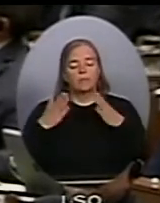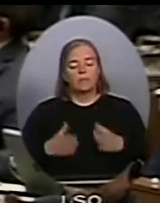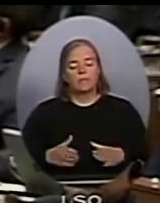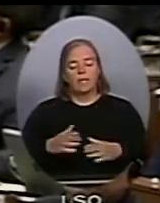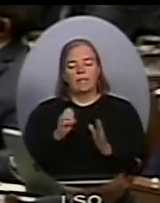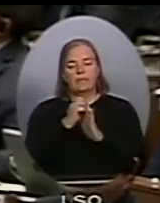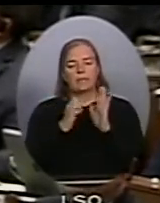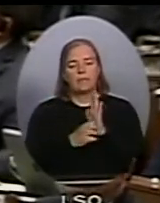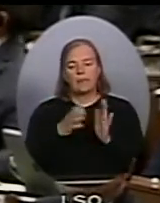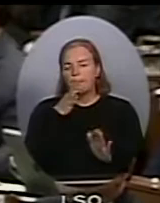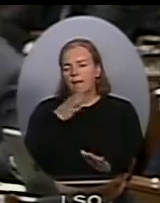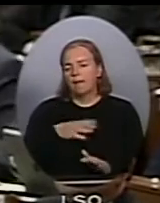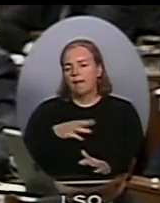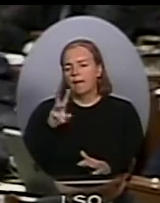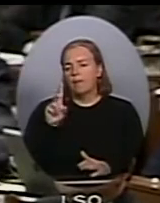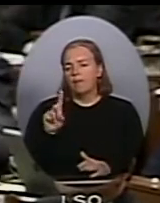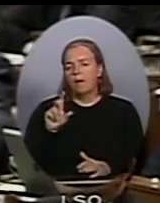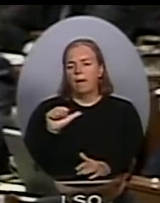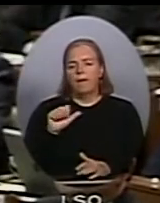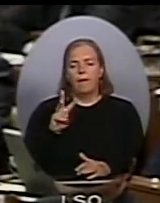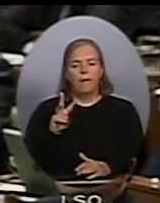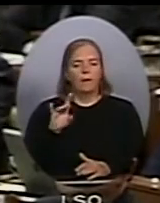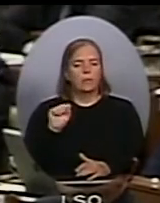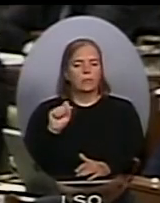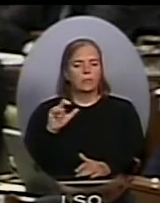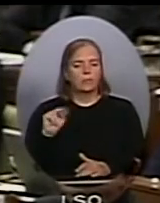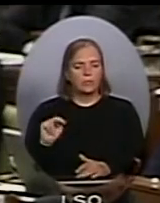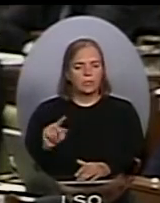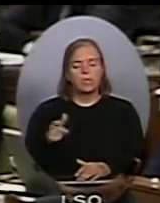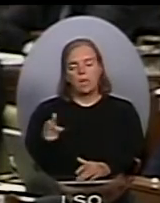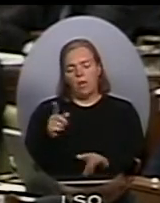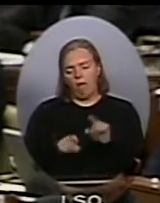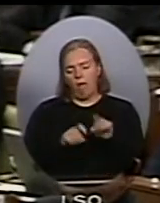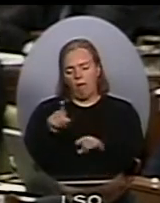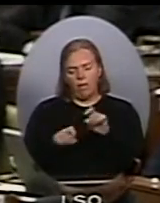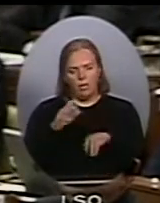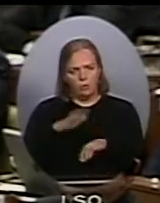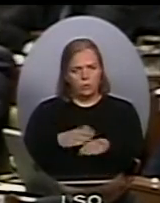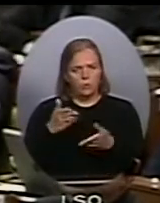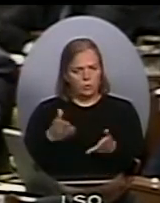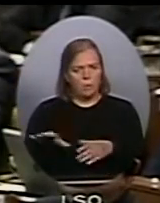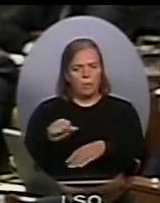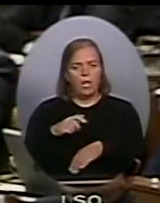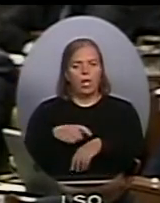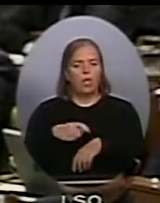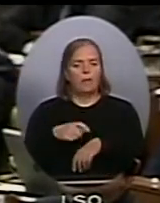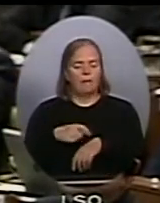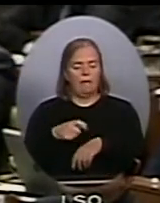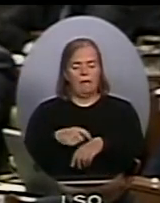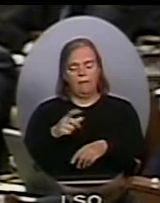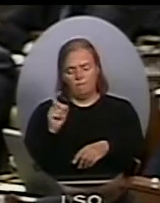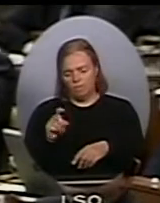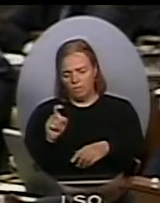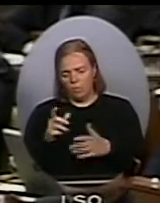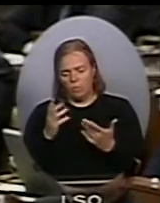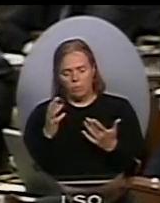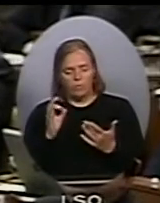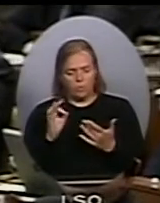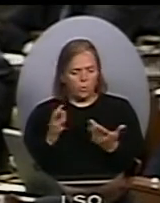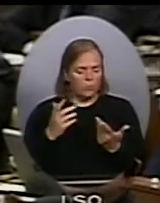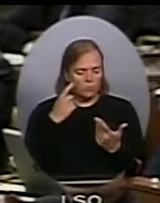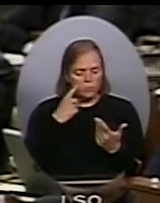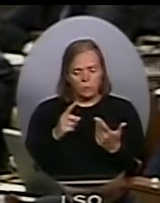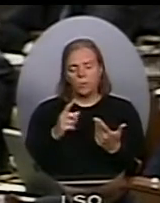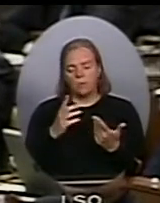before her. She will obviously take the necessary time to review this matter and report back to the House. Obviously, we take strong issue with this. We